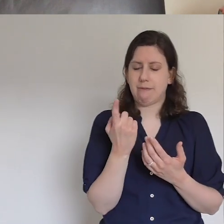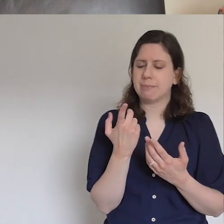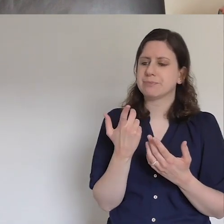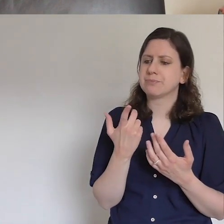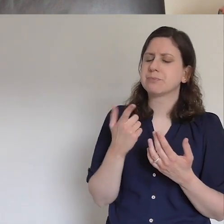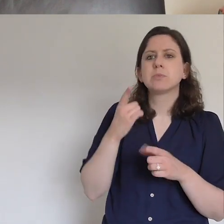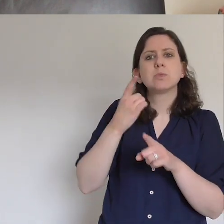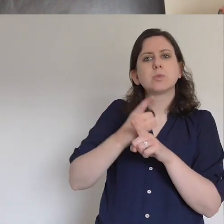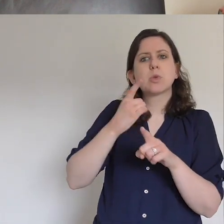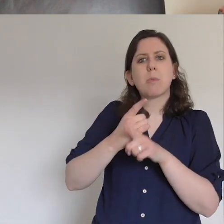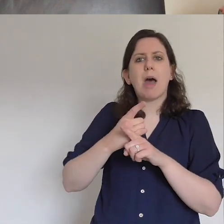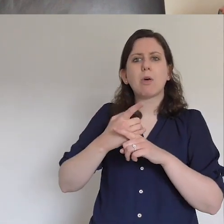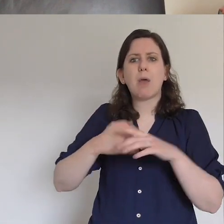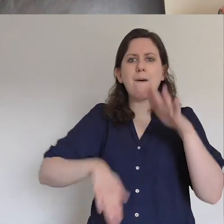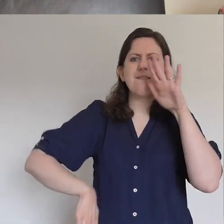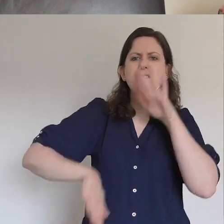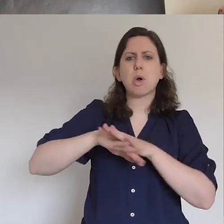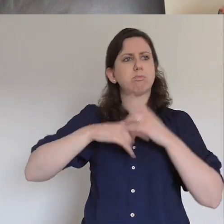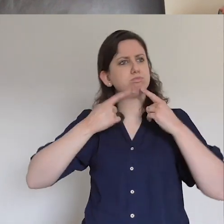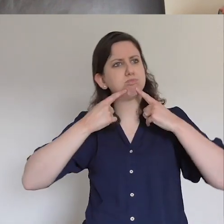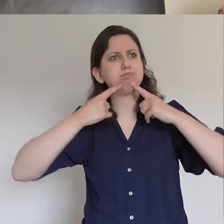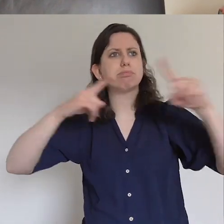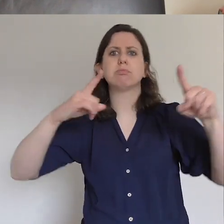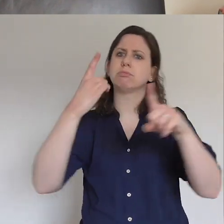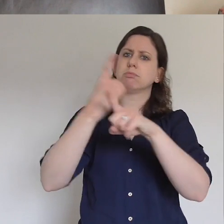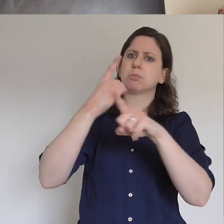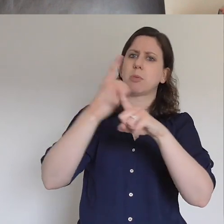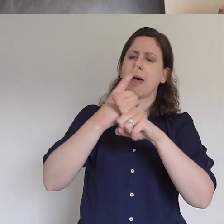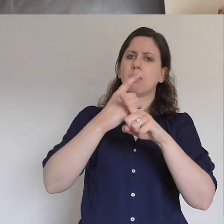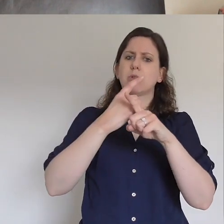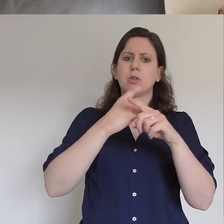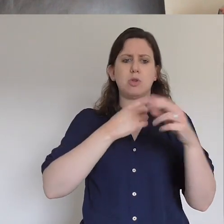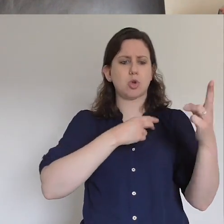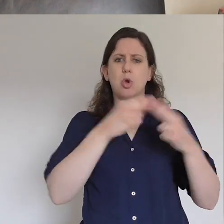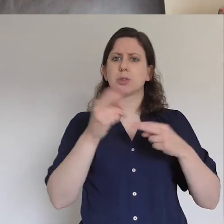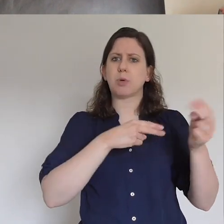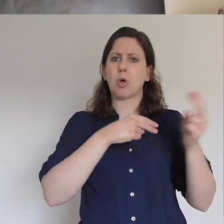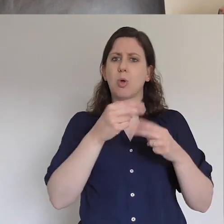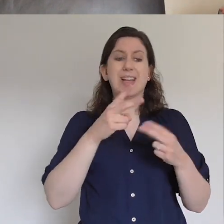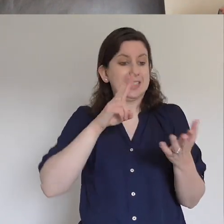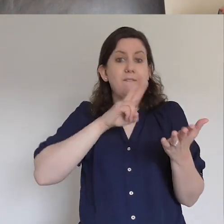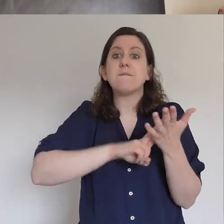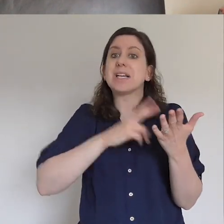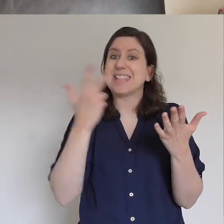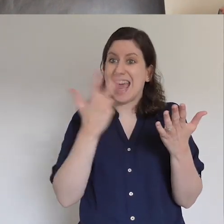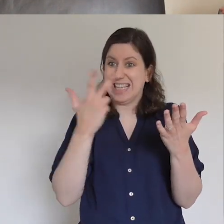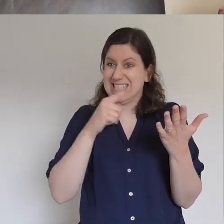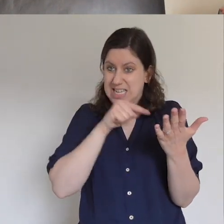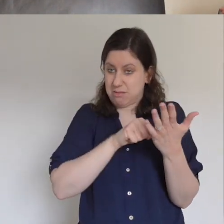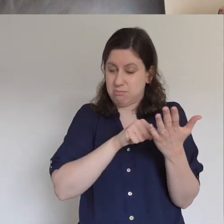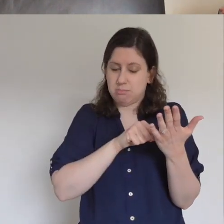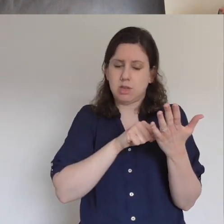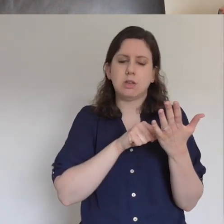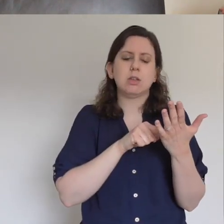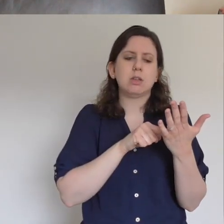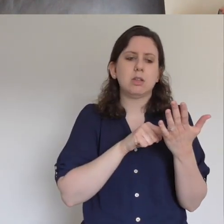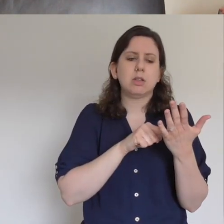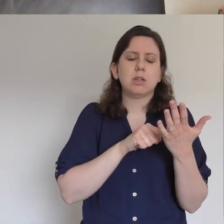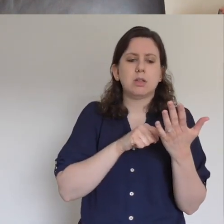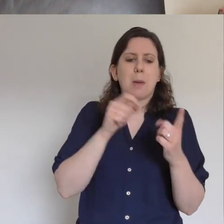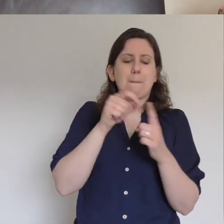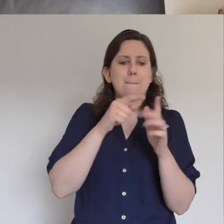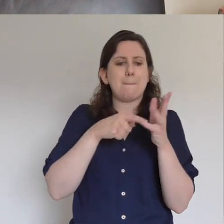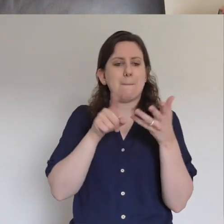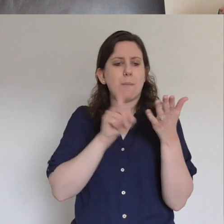the full proclamation of the gospel in Romans 15 and verse 18. He says this, I will not